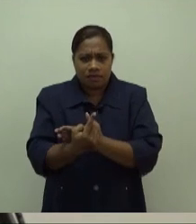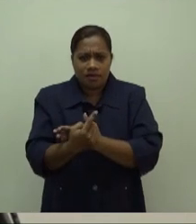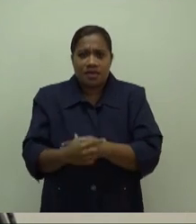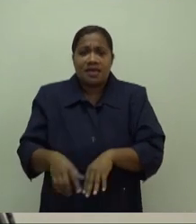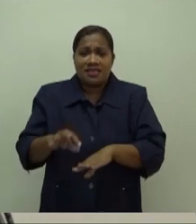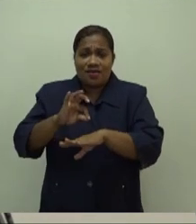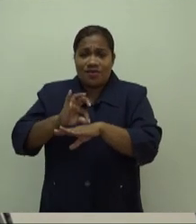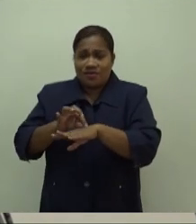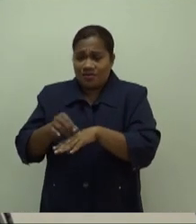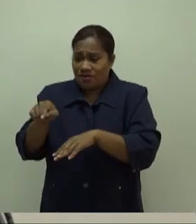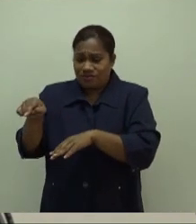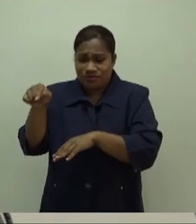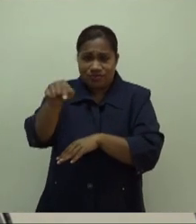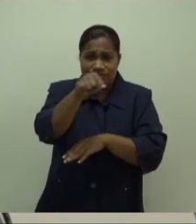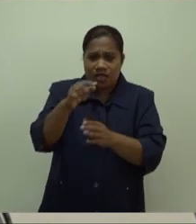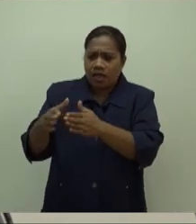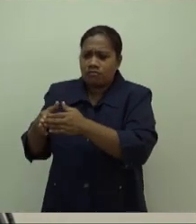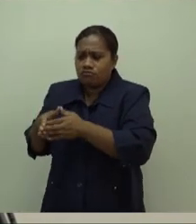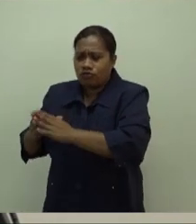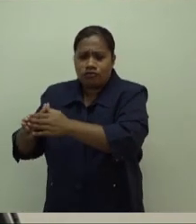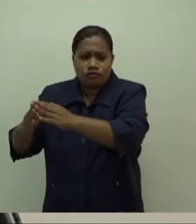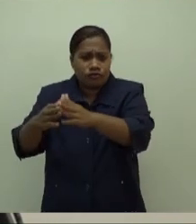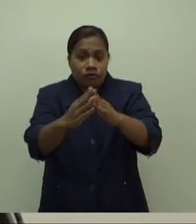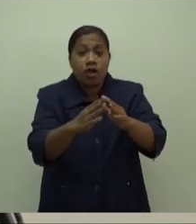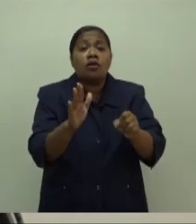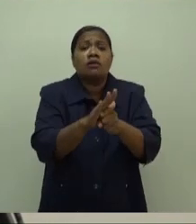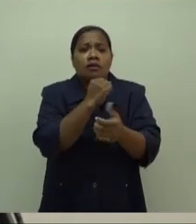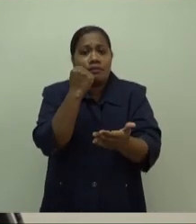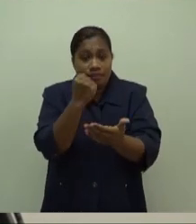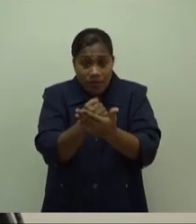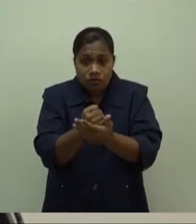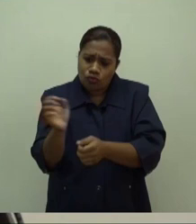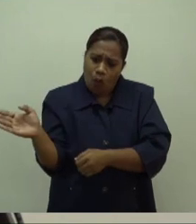remains the one means to ensure that we reach all who need to be reached.